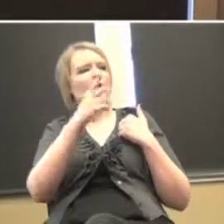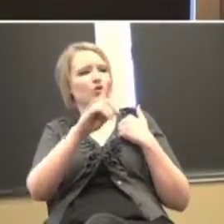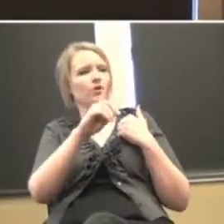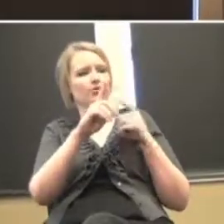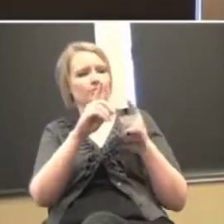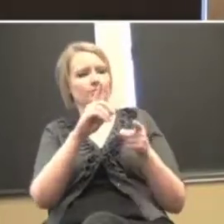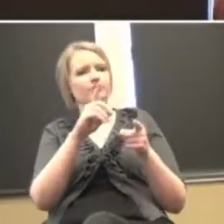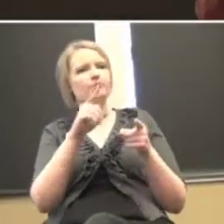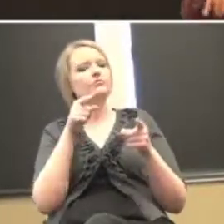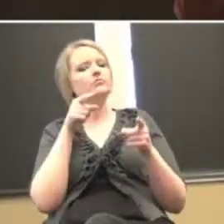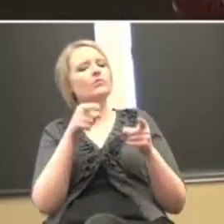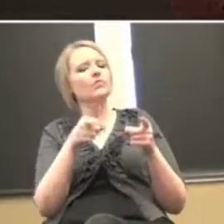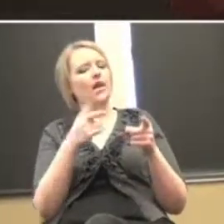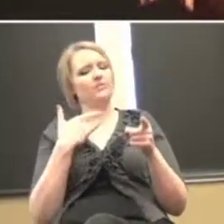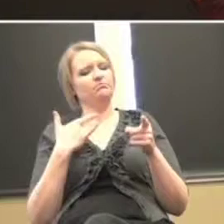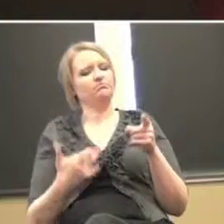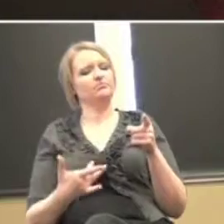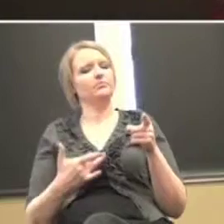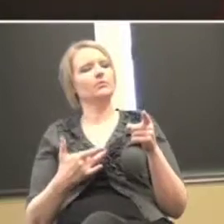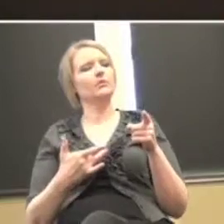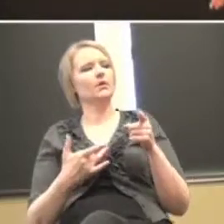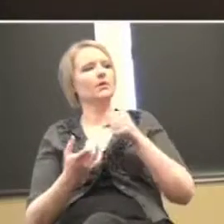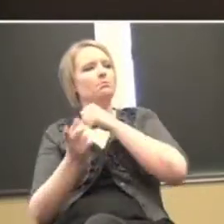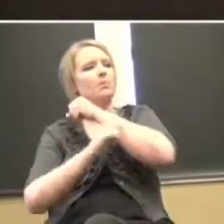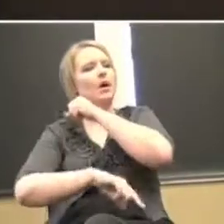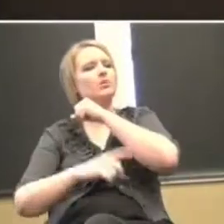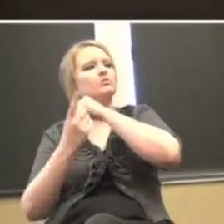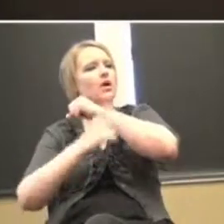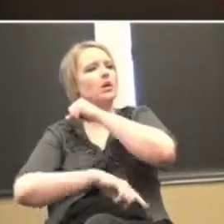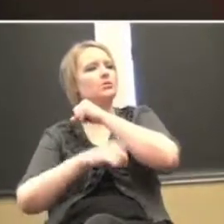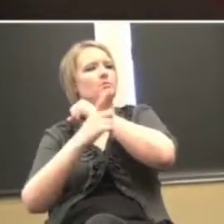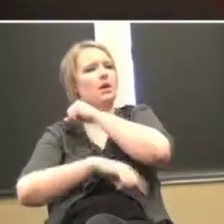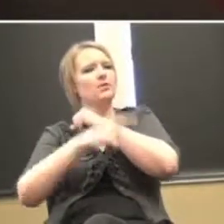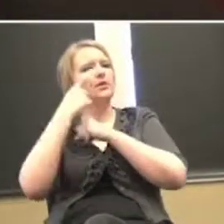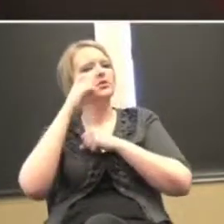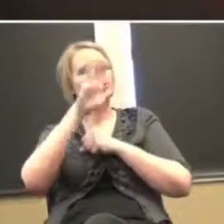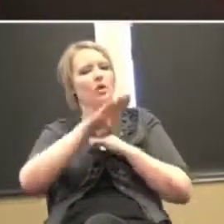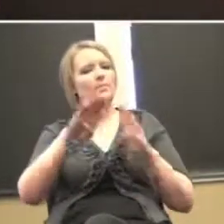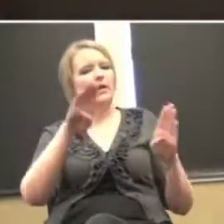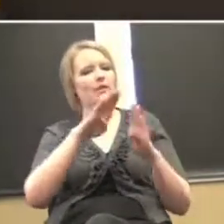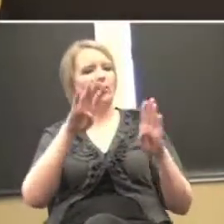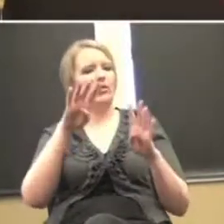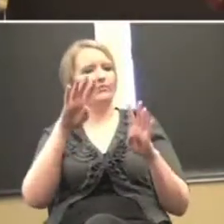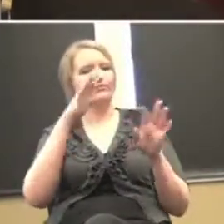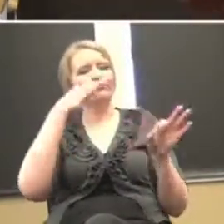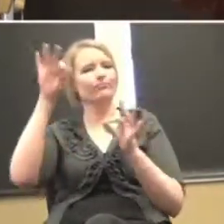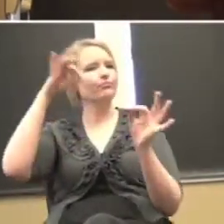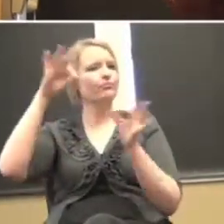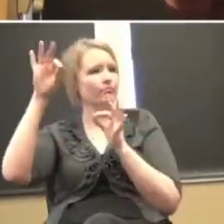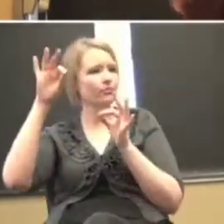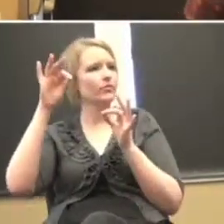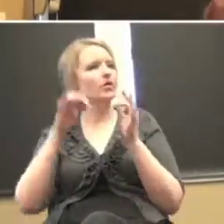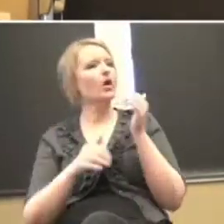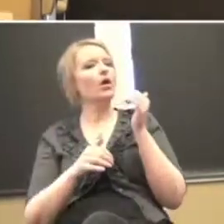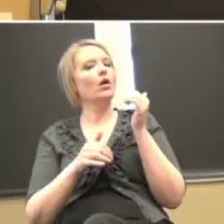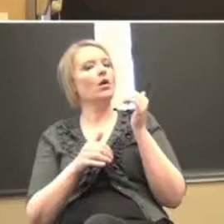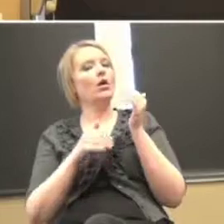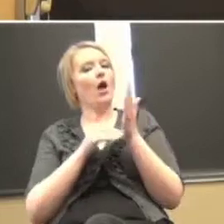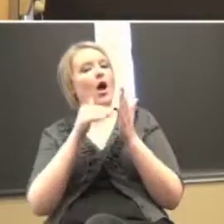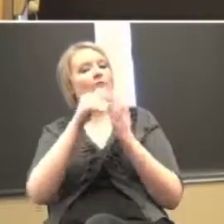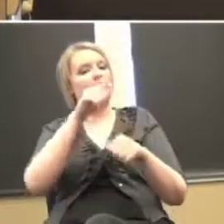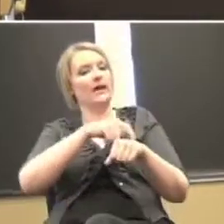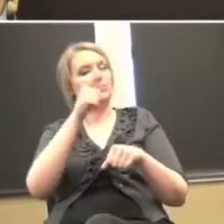and they've got a history of having been punished for their behaviors tied to their attention that's disorder you will also often times get a